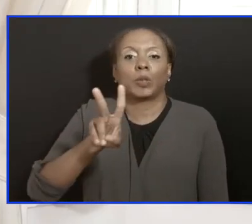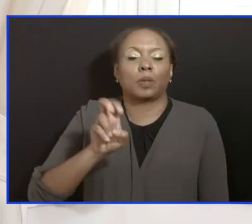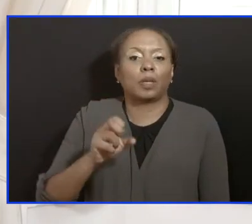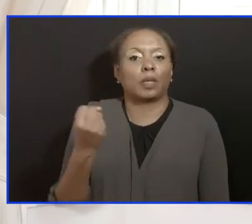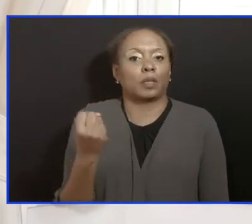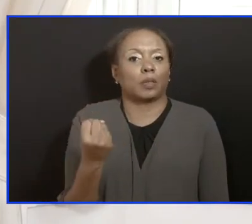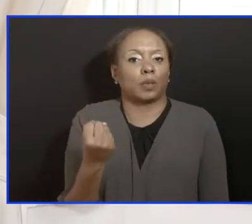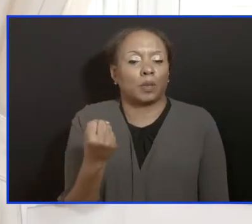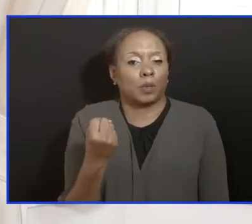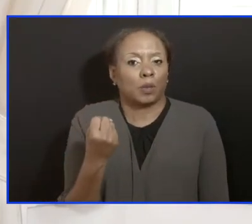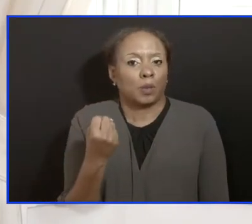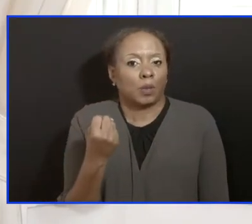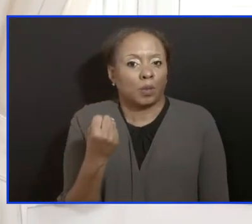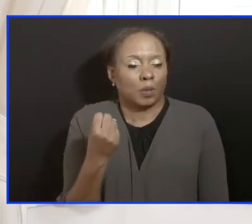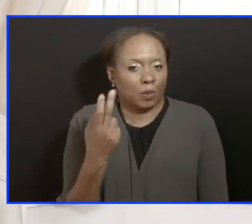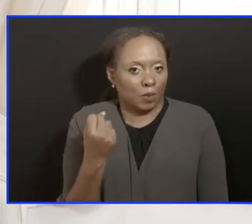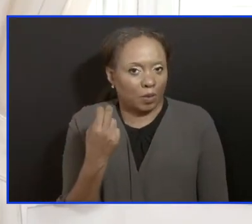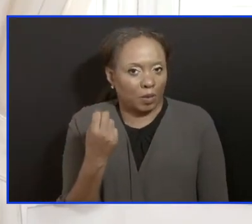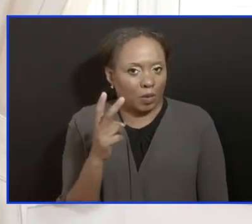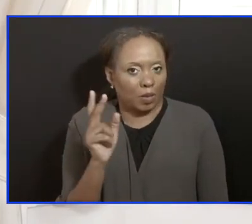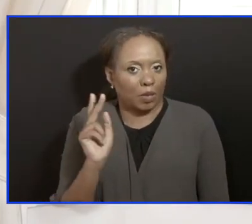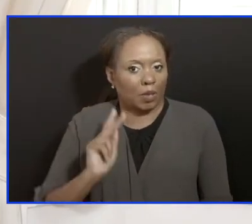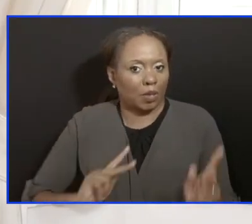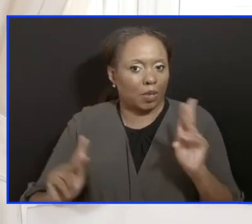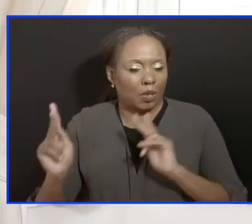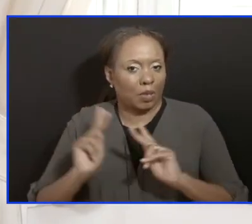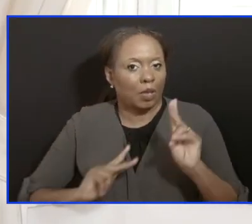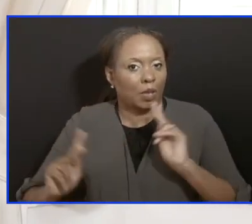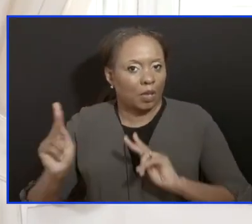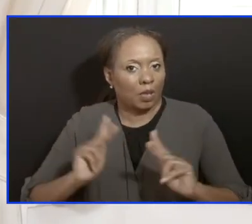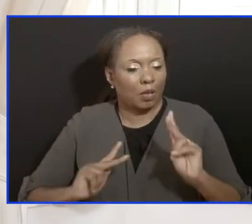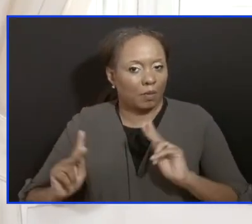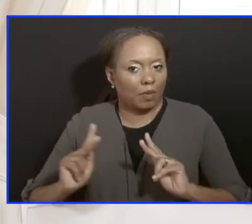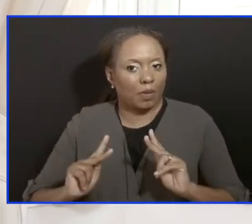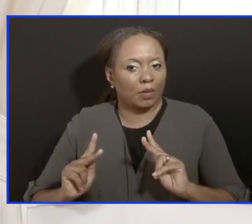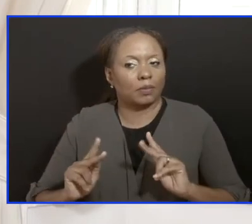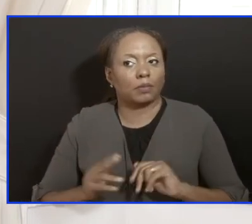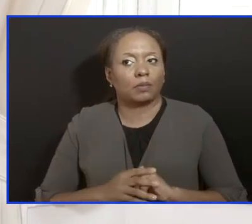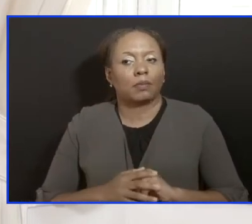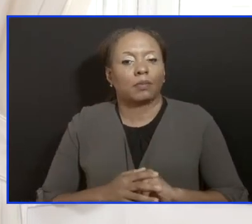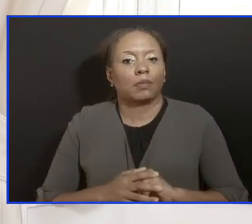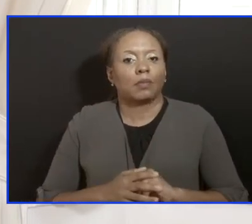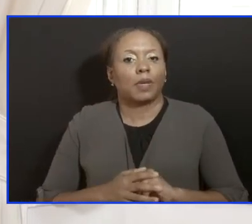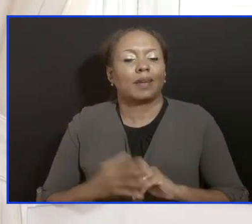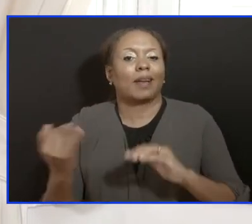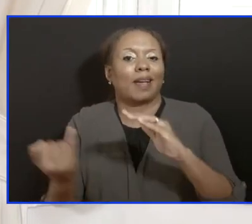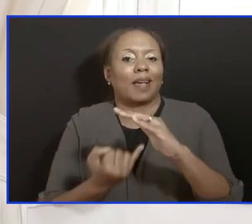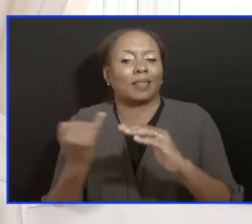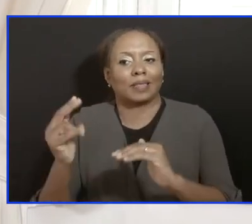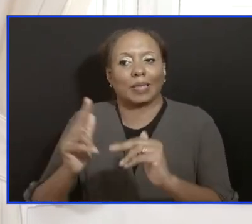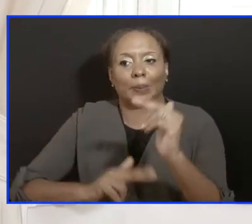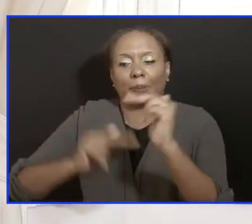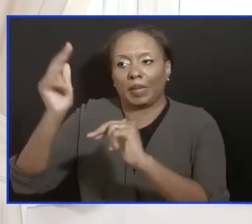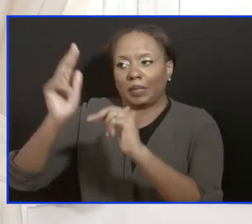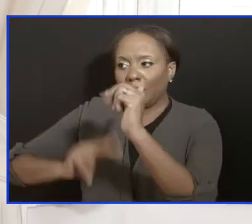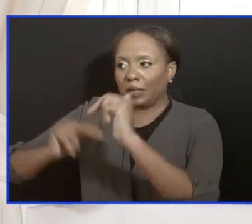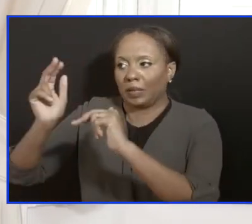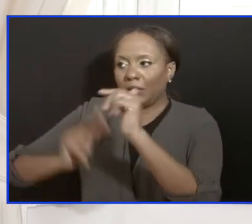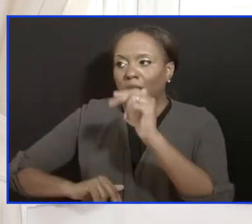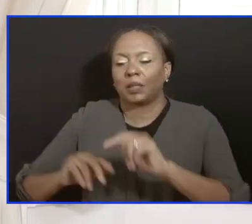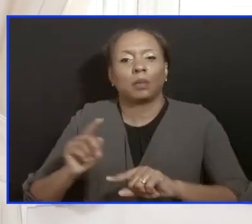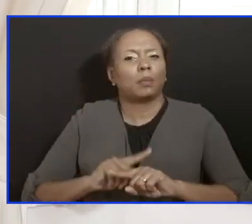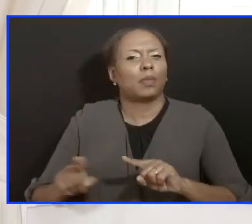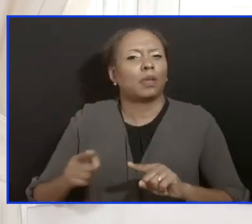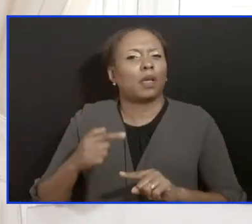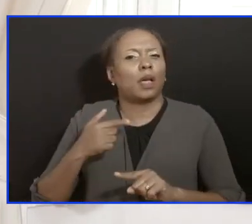persons who were already in facilities at the point of contact. But there are a few concerns that